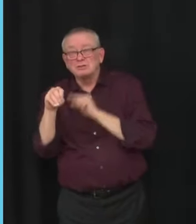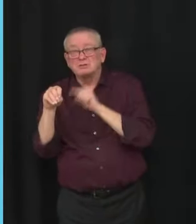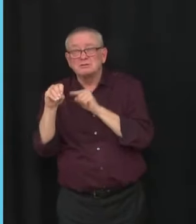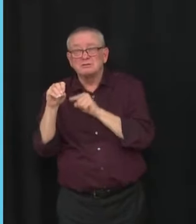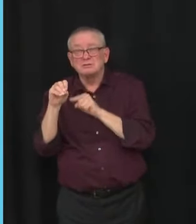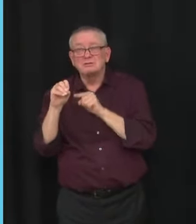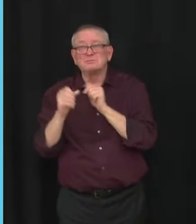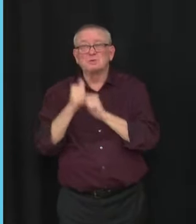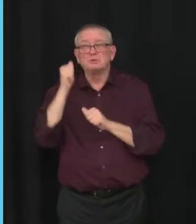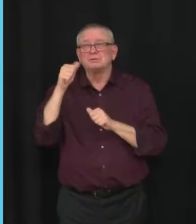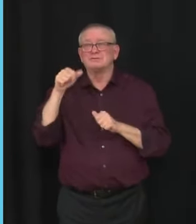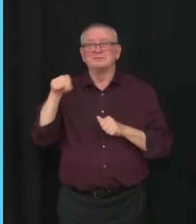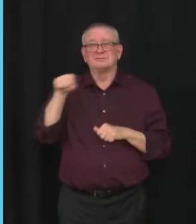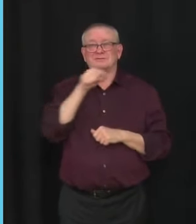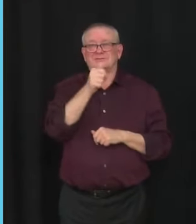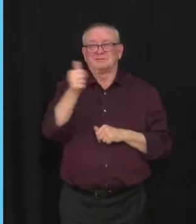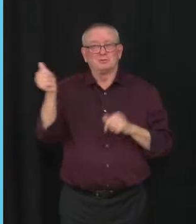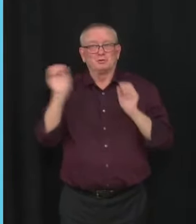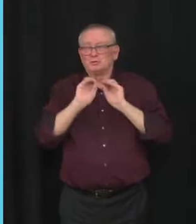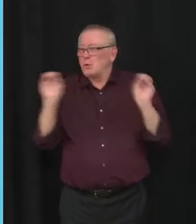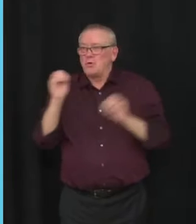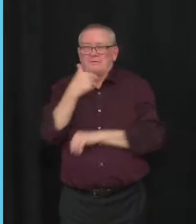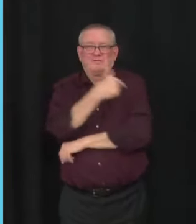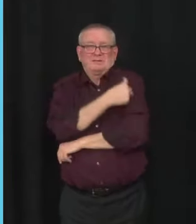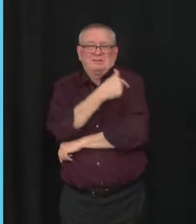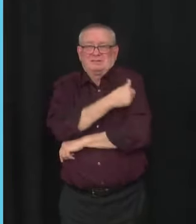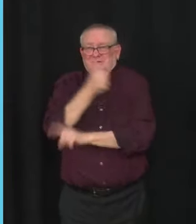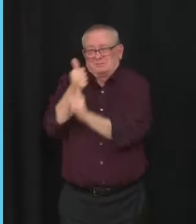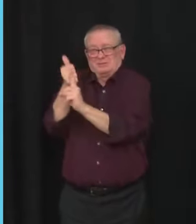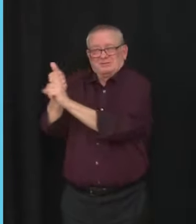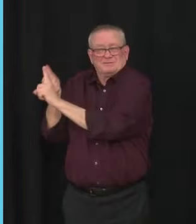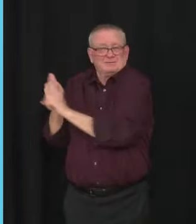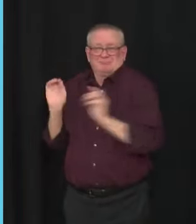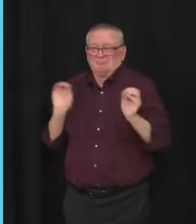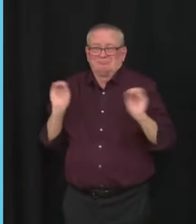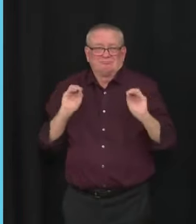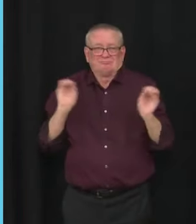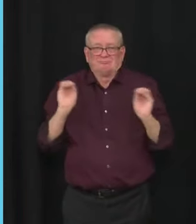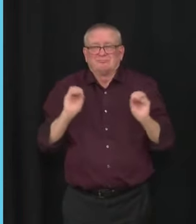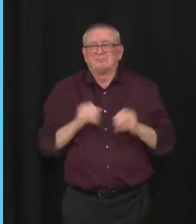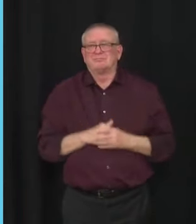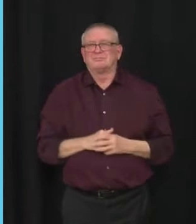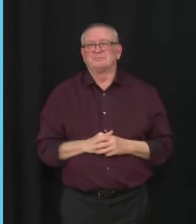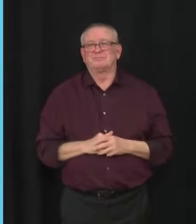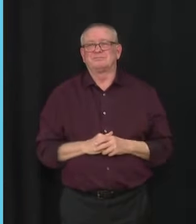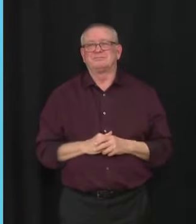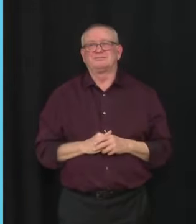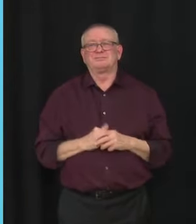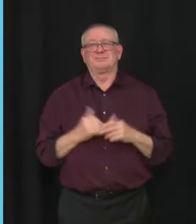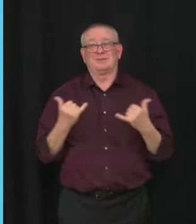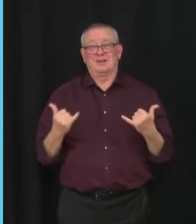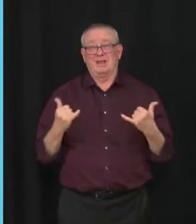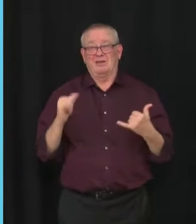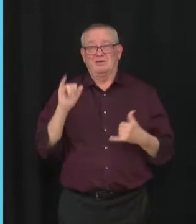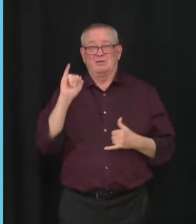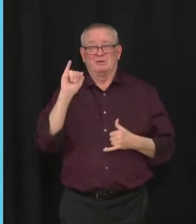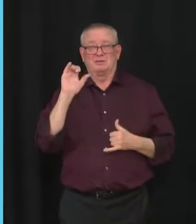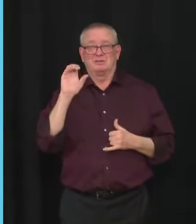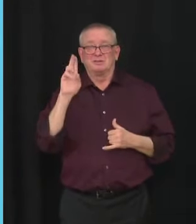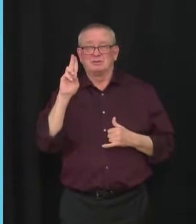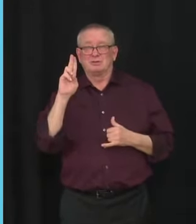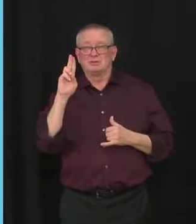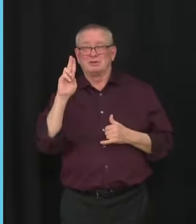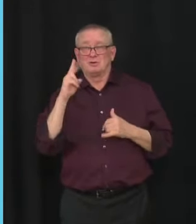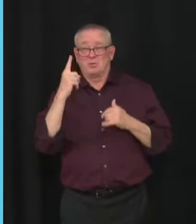months unvaccinated. We have only one person in ICUs right now under the age of 18 with COVID. So